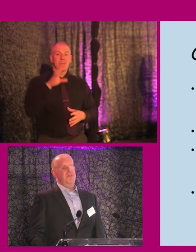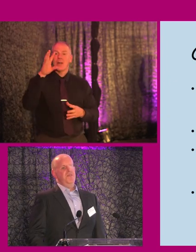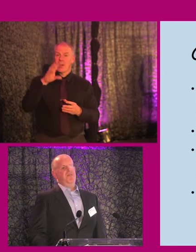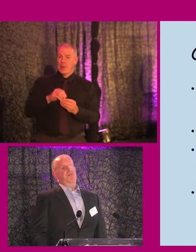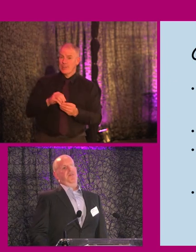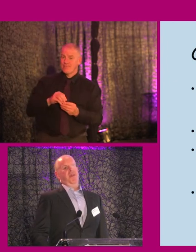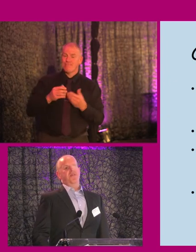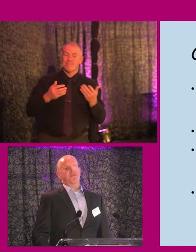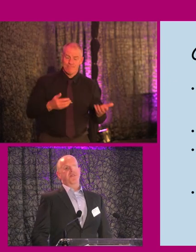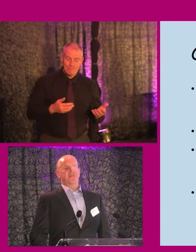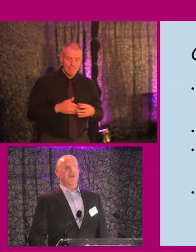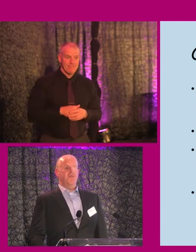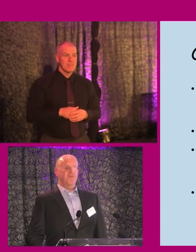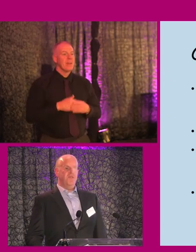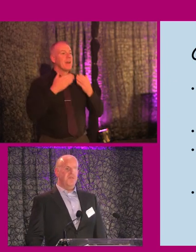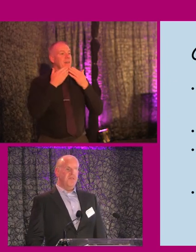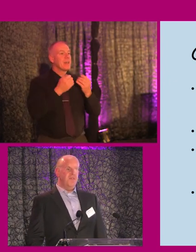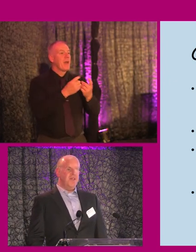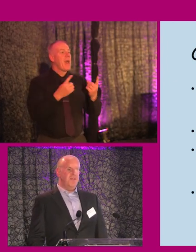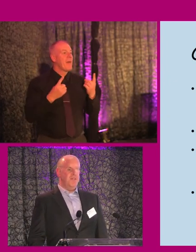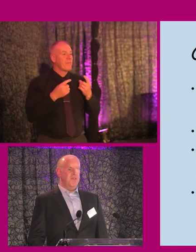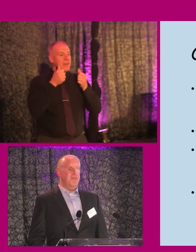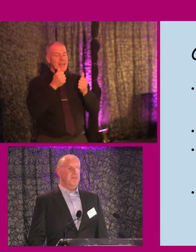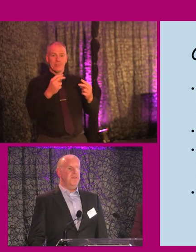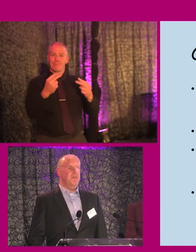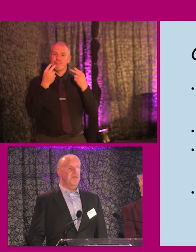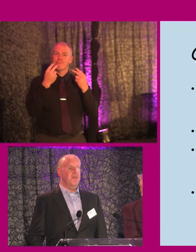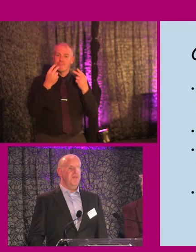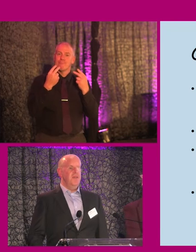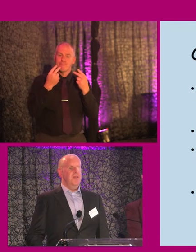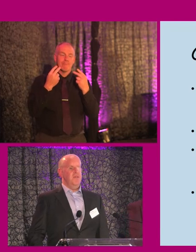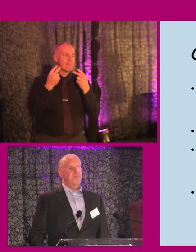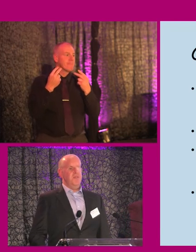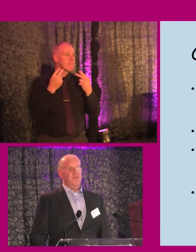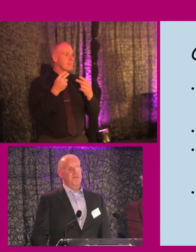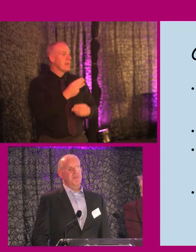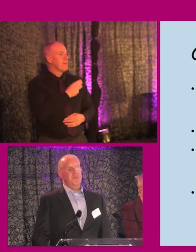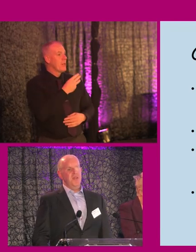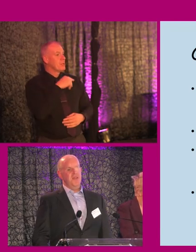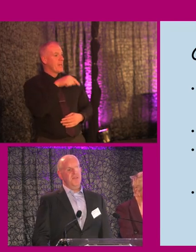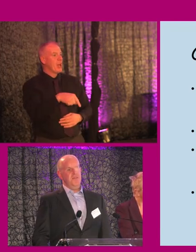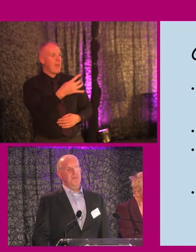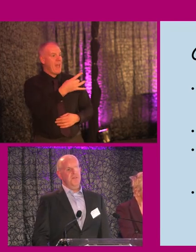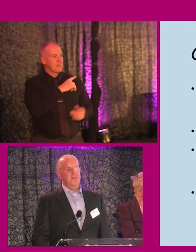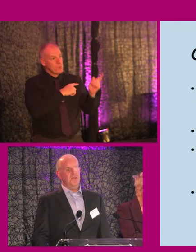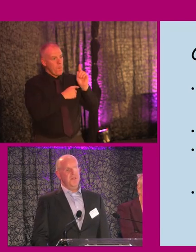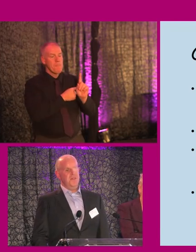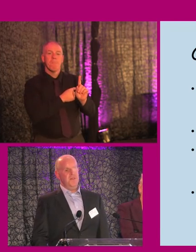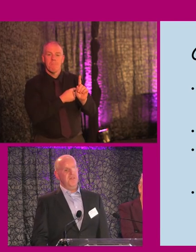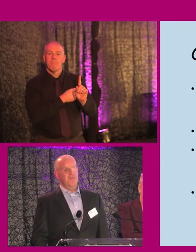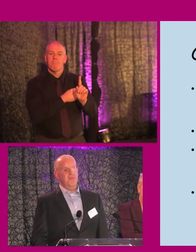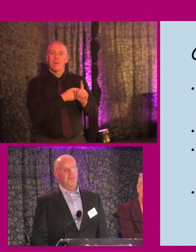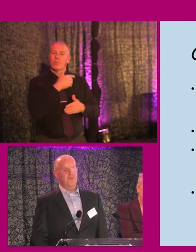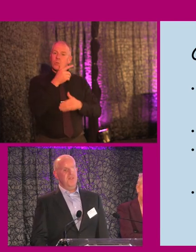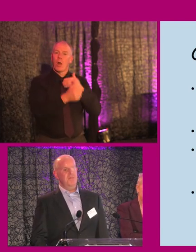And just, just again, just listen, thanks very much for your attention. And it's, it's, a, it's a pleasure to have been asked to do this and to